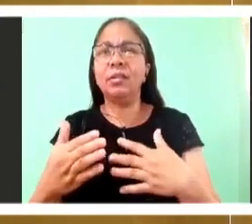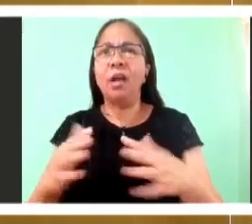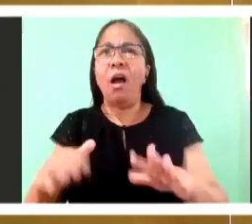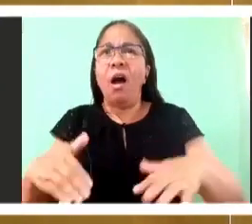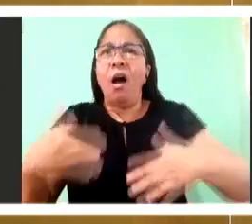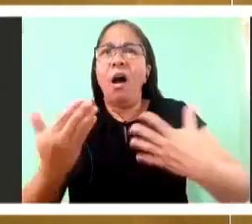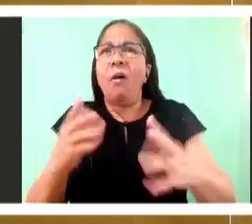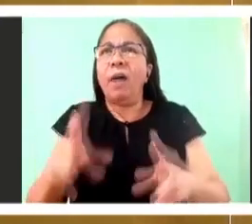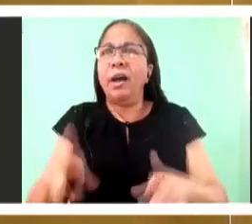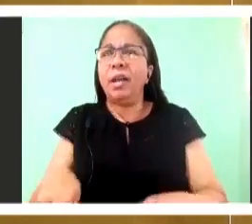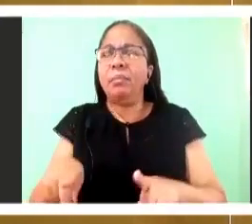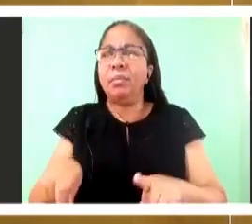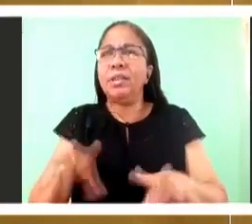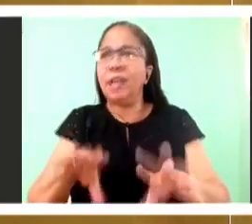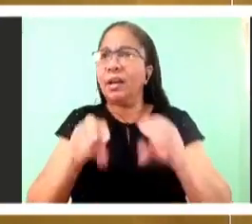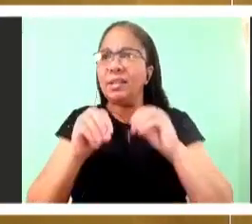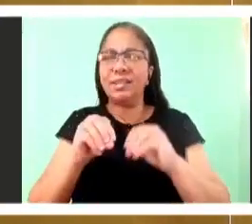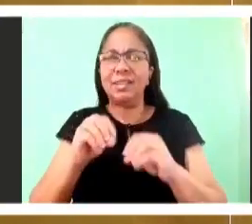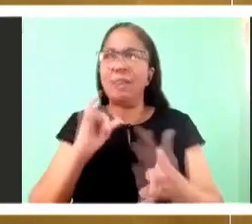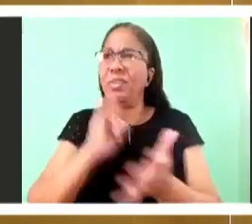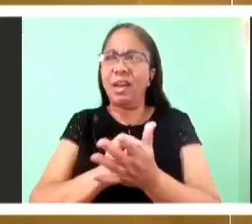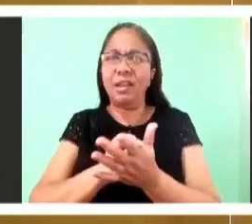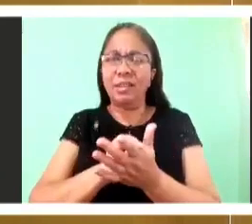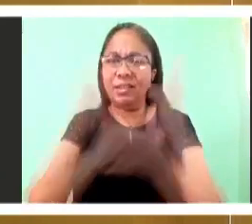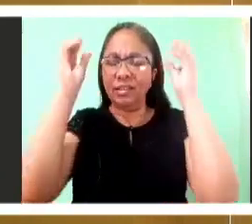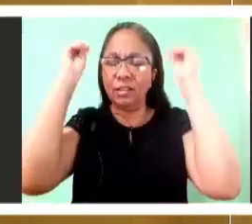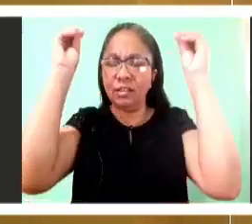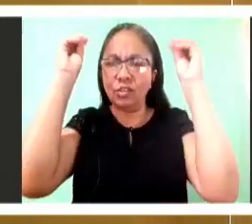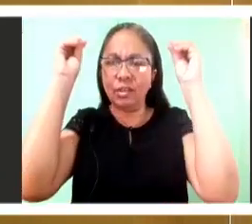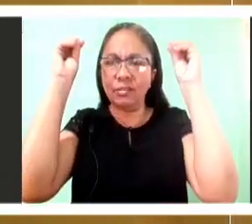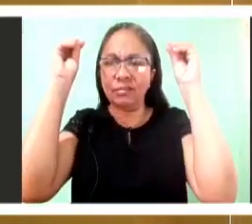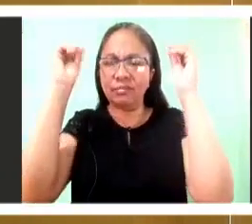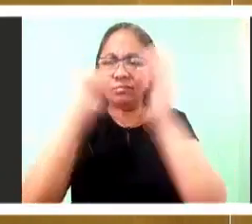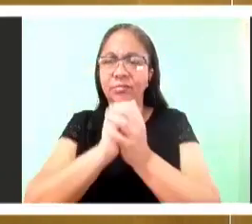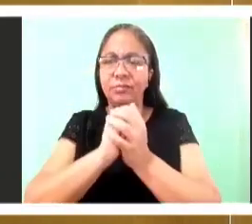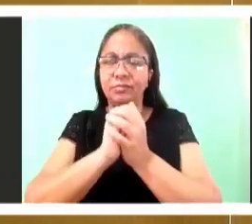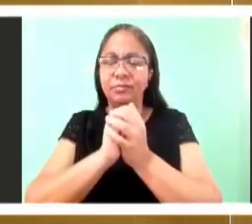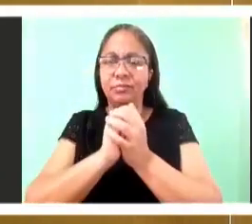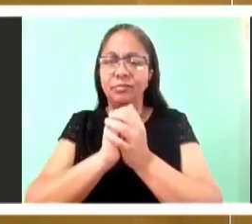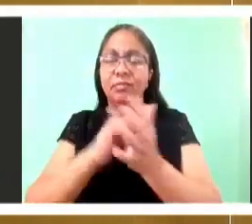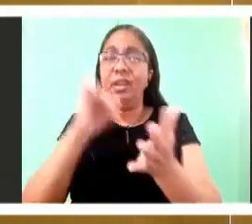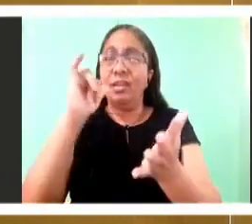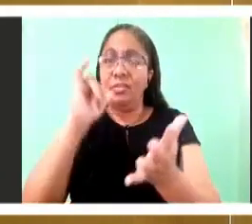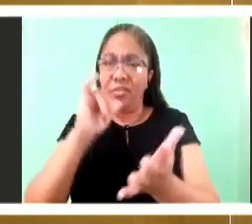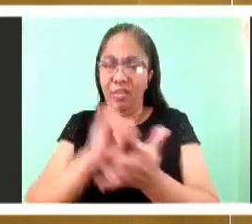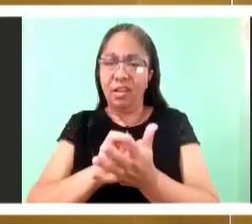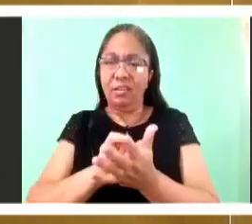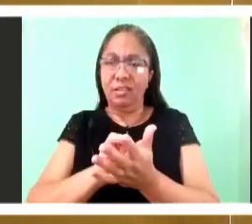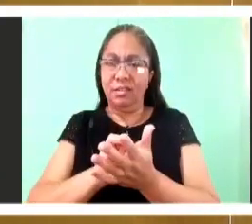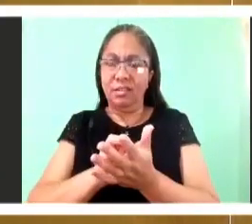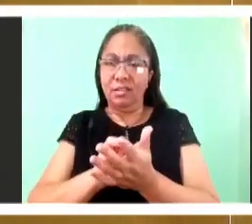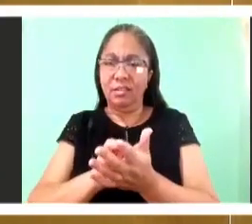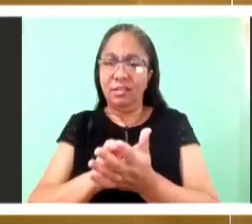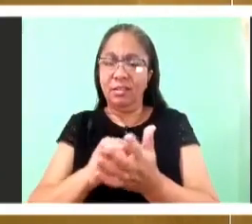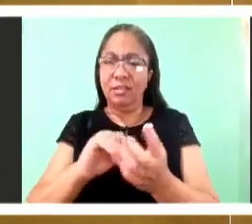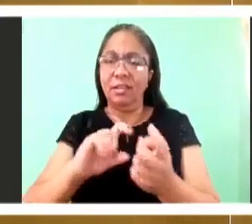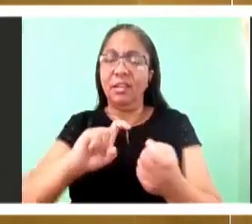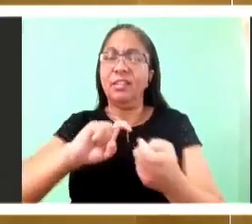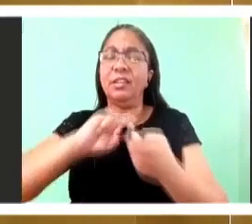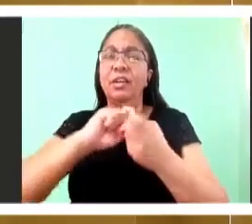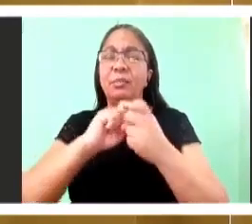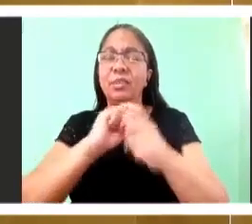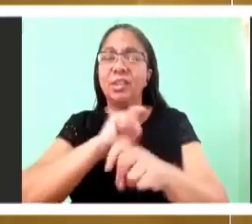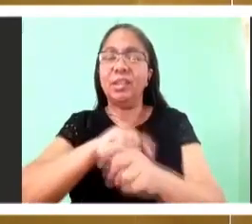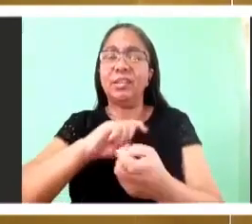Now, in a modern world, what we would do at that point is we would do a survey and see who believes and who don't